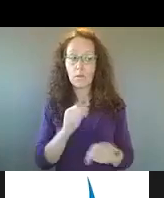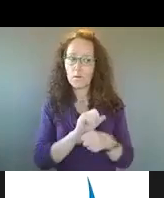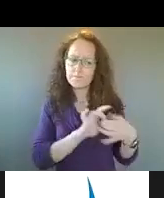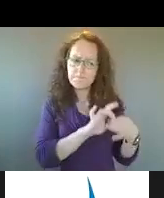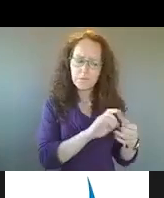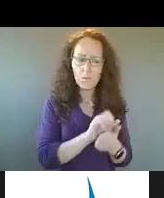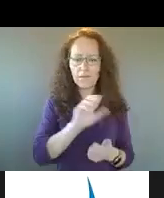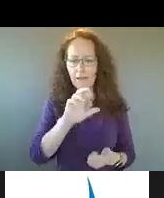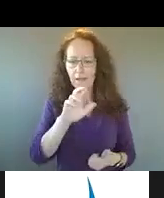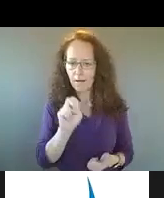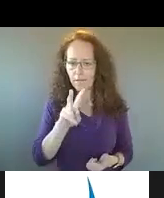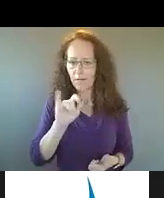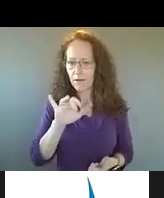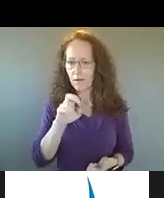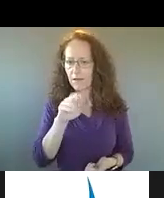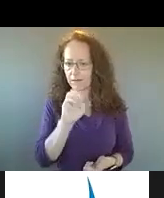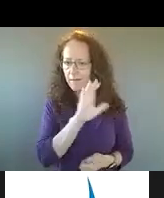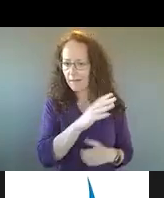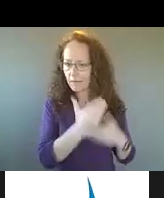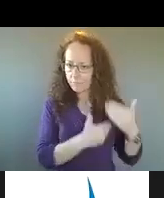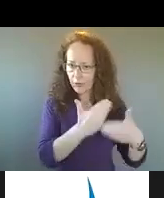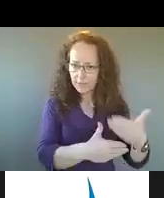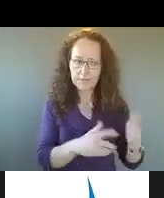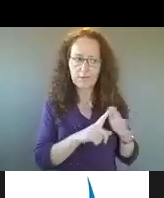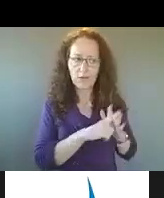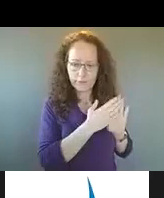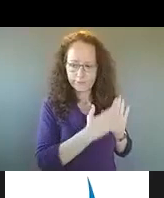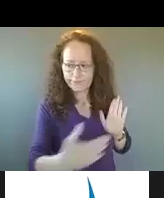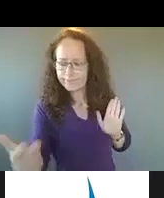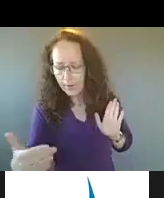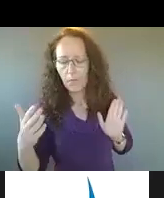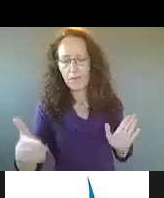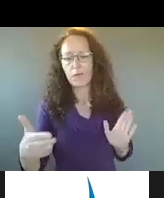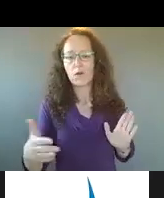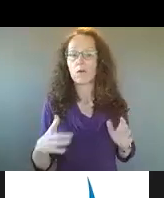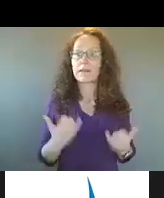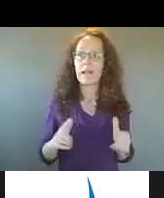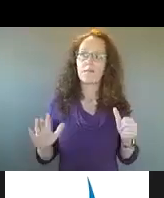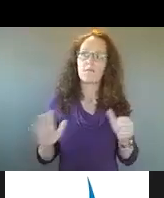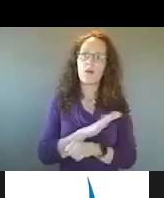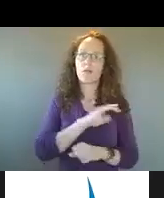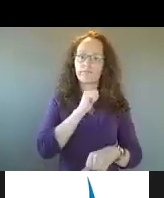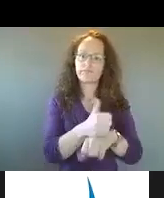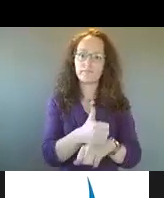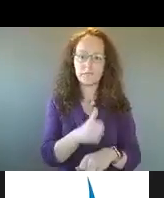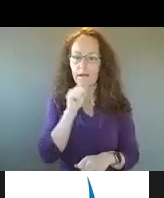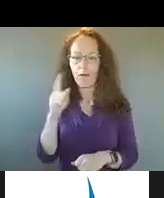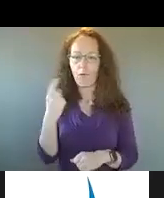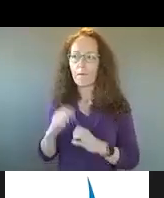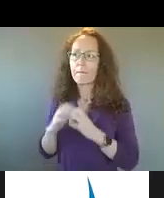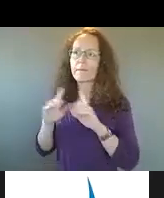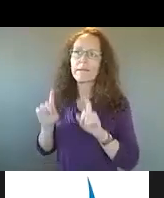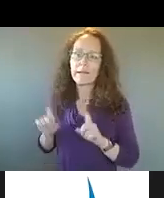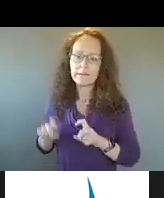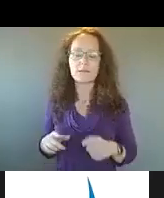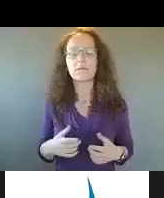finish with them, um, now that we're in full implementation and not just piloting. So what we learned in 2020 is that there's deep need for community